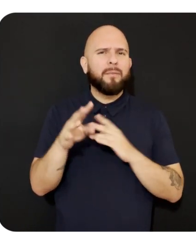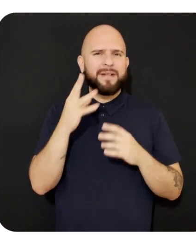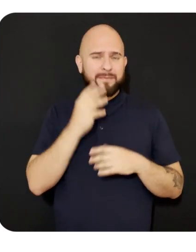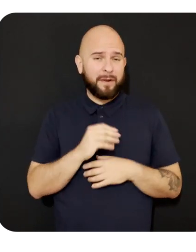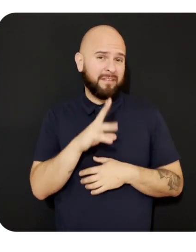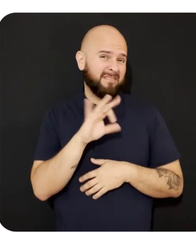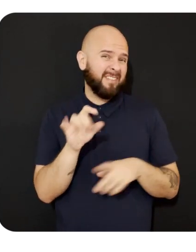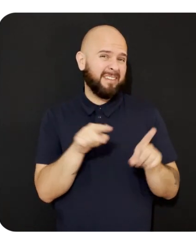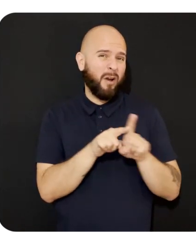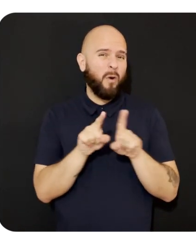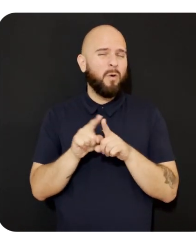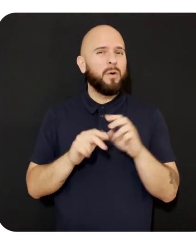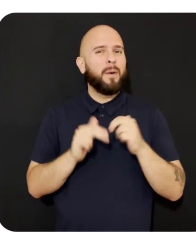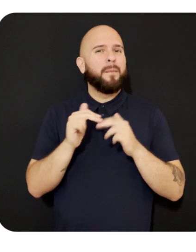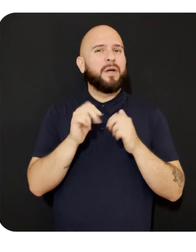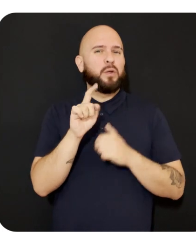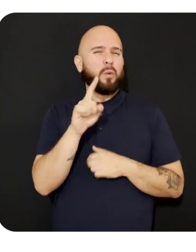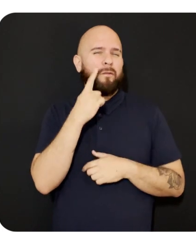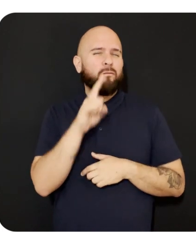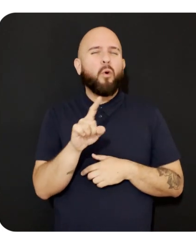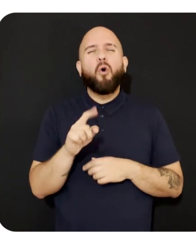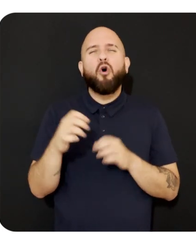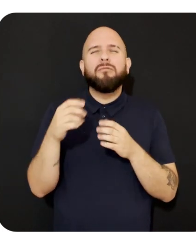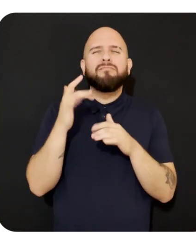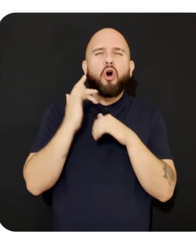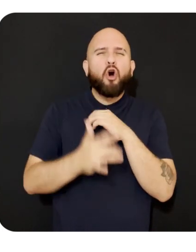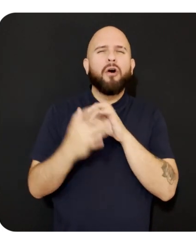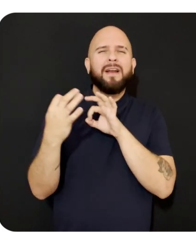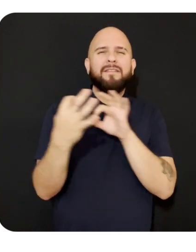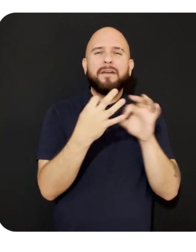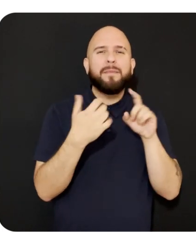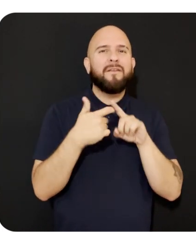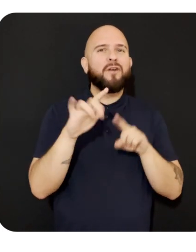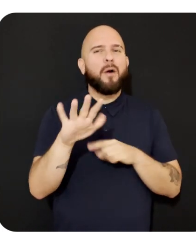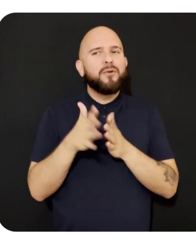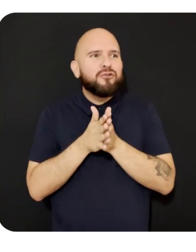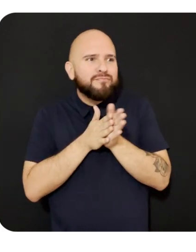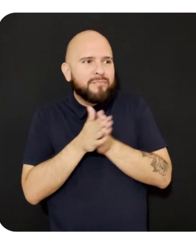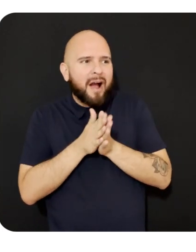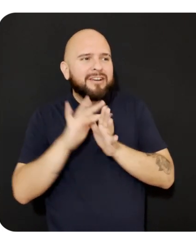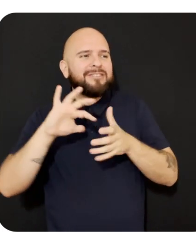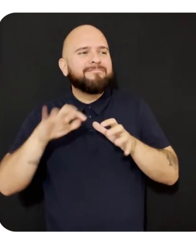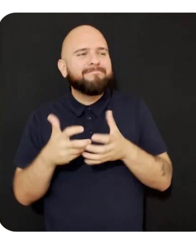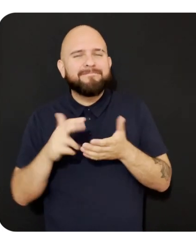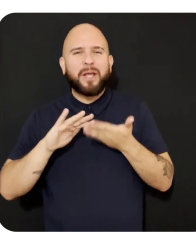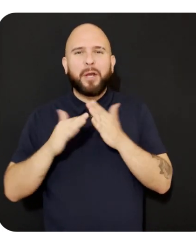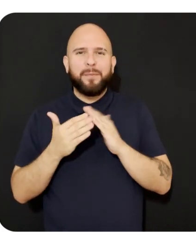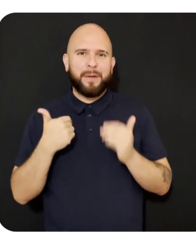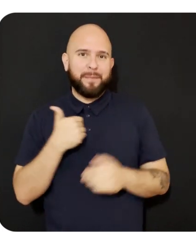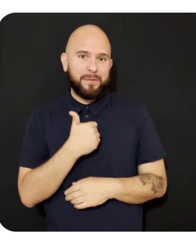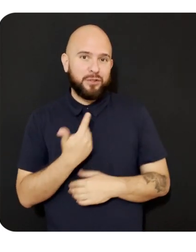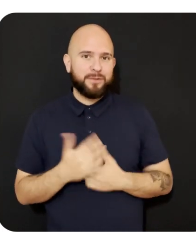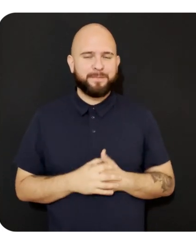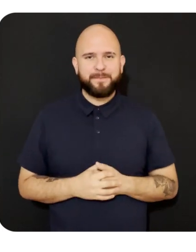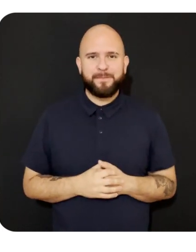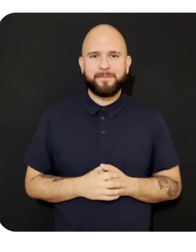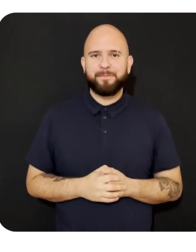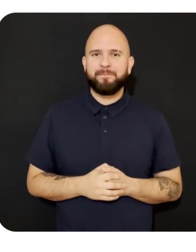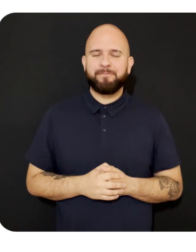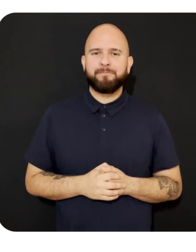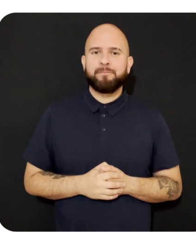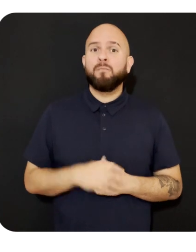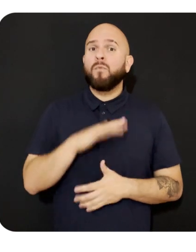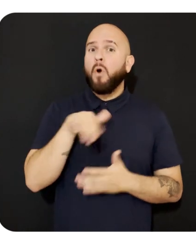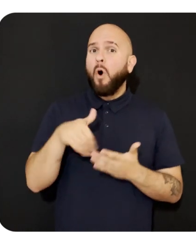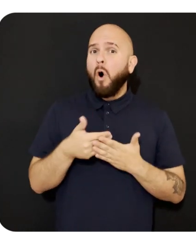built tools to help you get early feedback from some of your most dedicated and passionate community members. Now, all